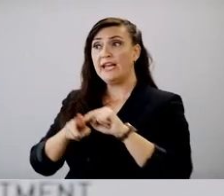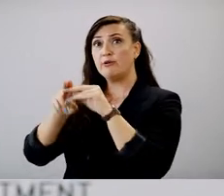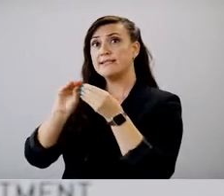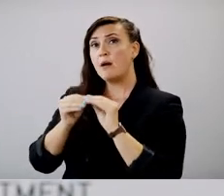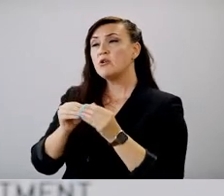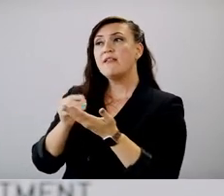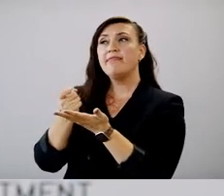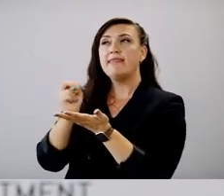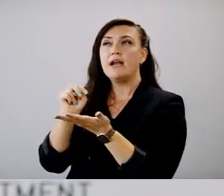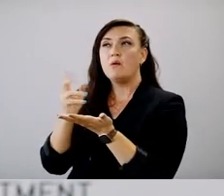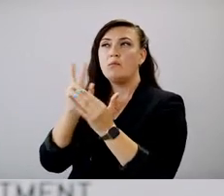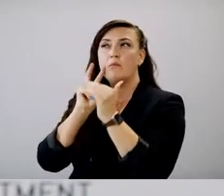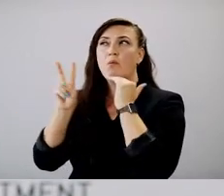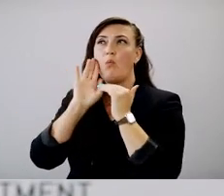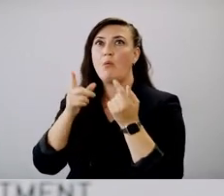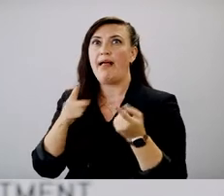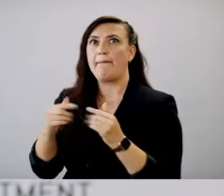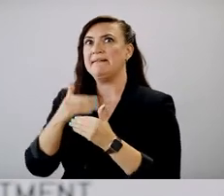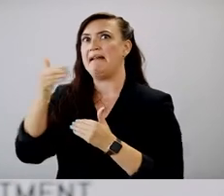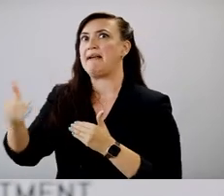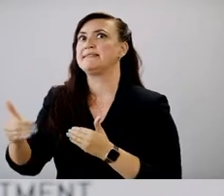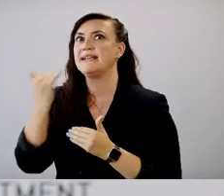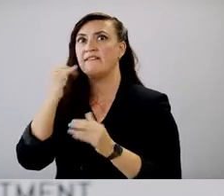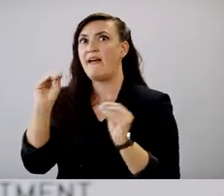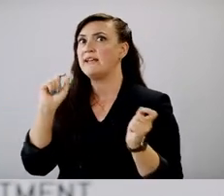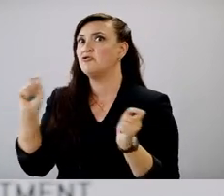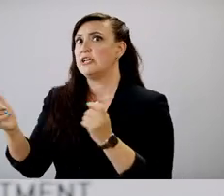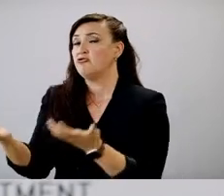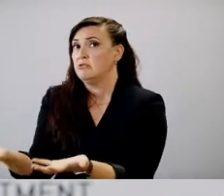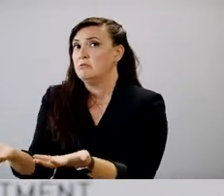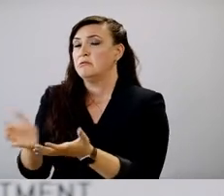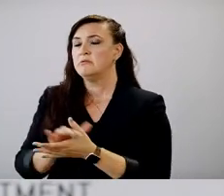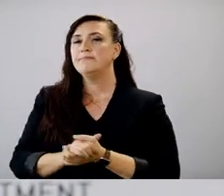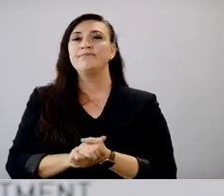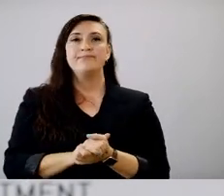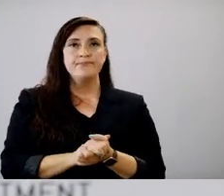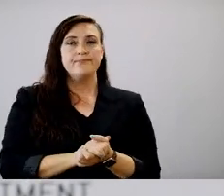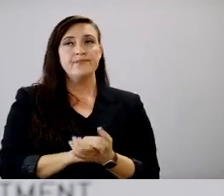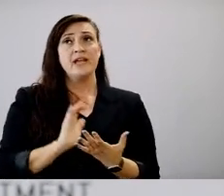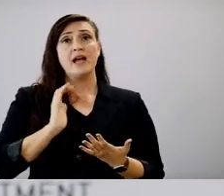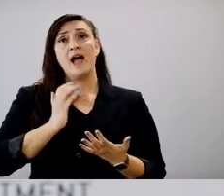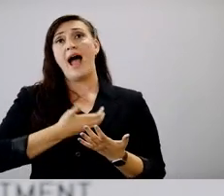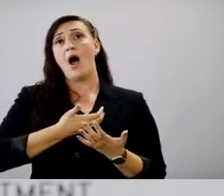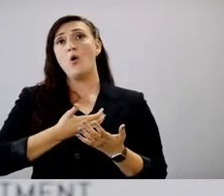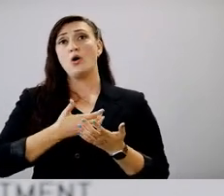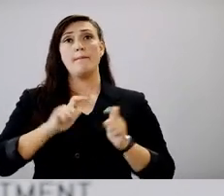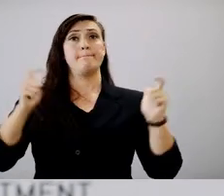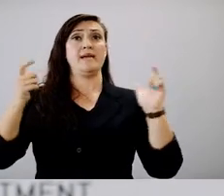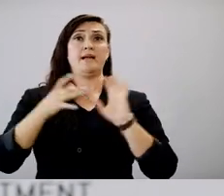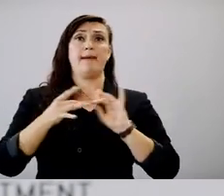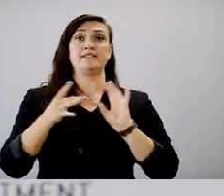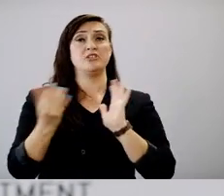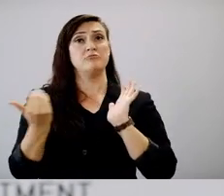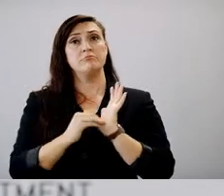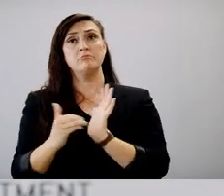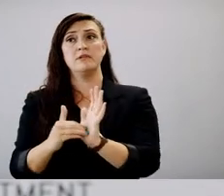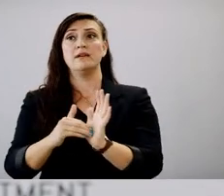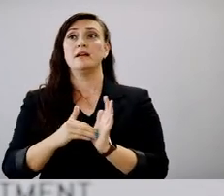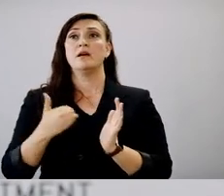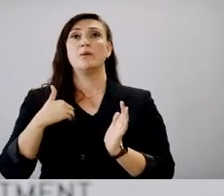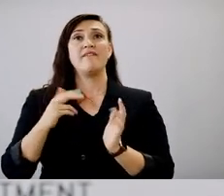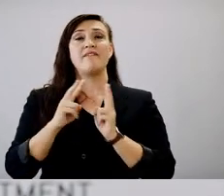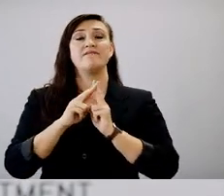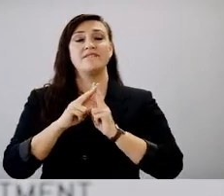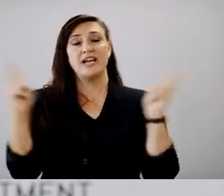cases, what's going to happen next if we don't see a change? So our, you know, our, our main message is we've got a